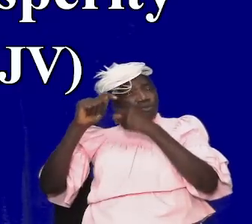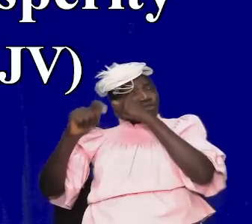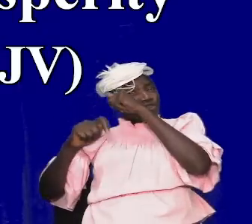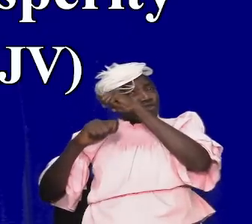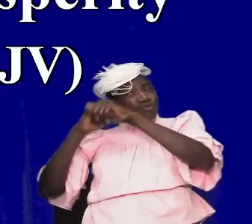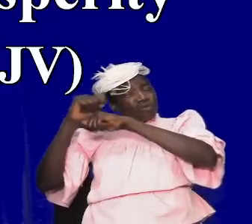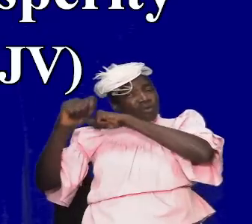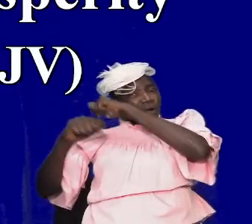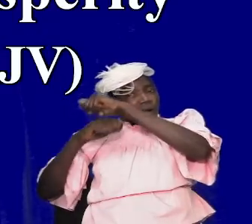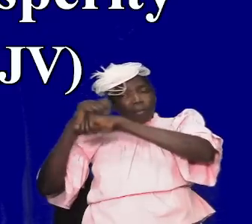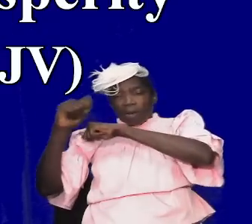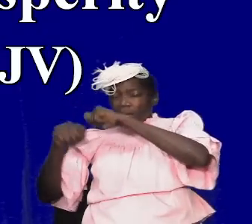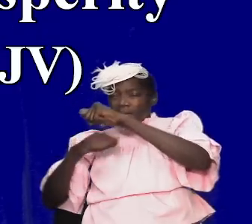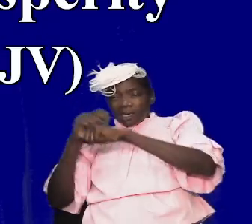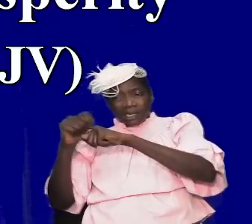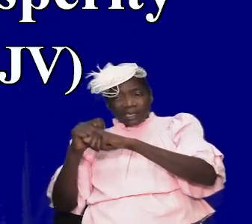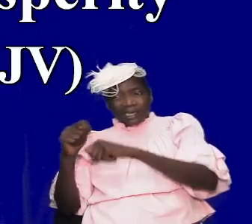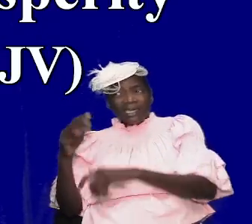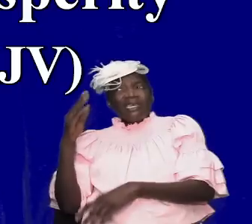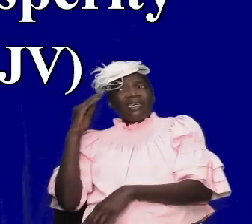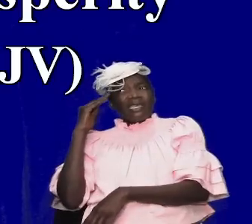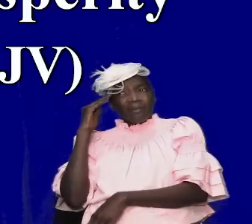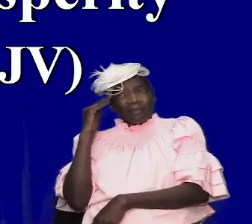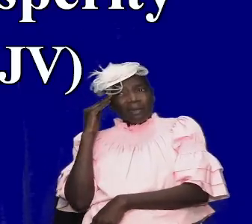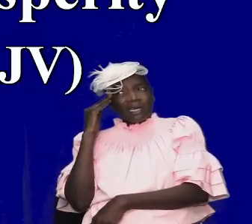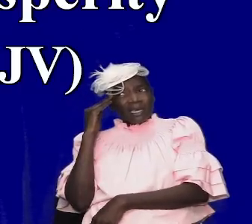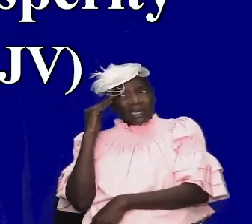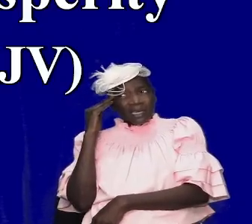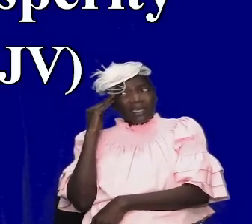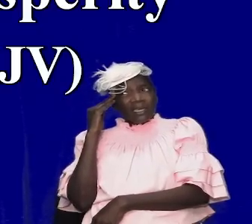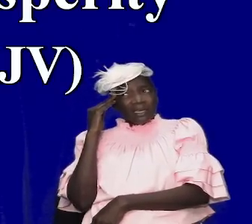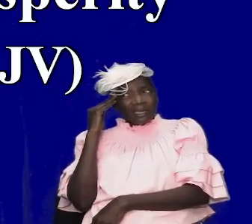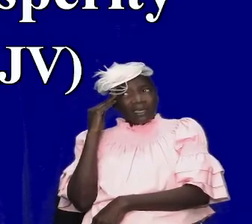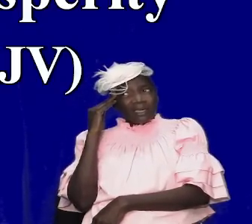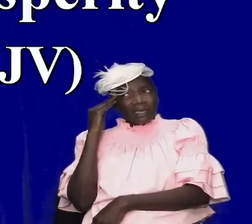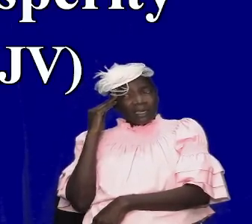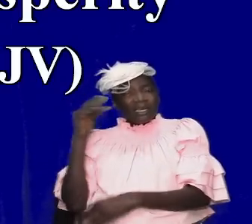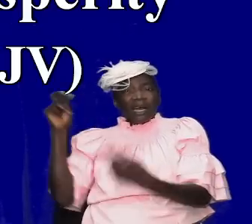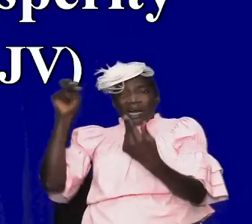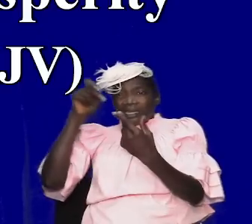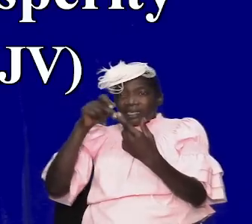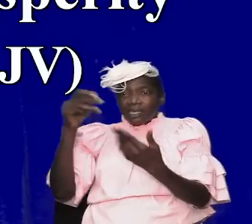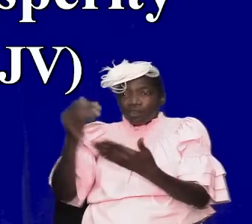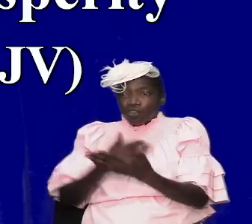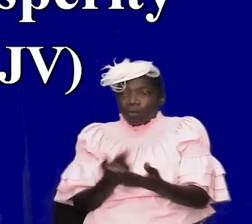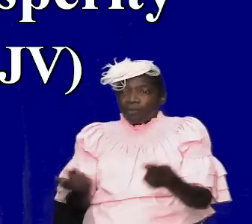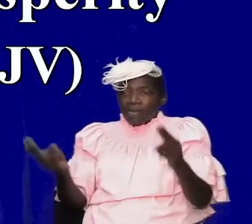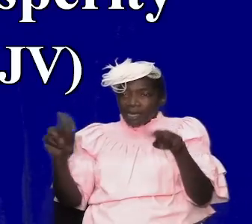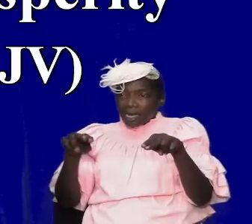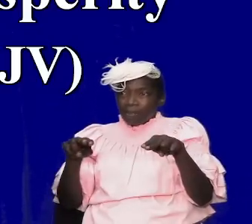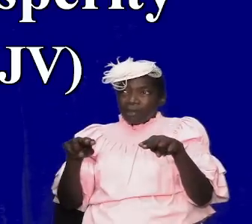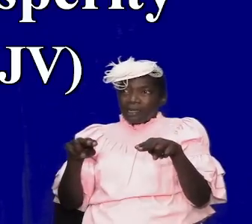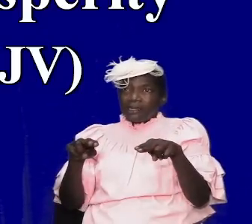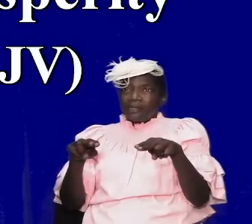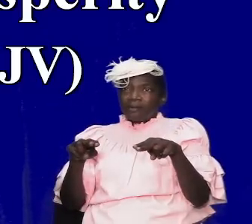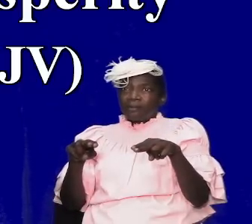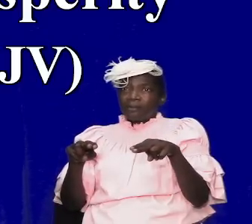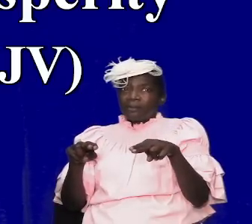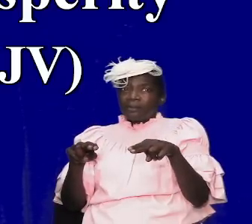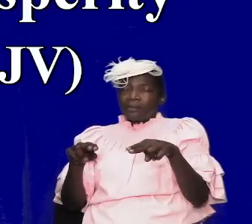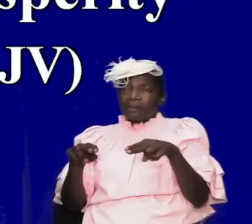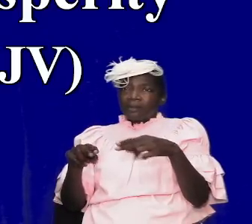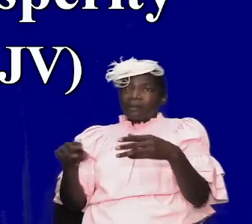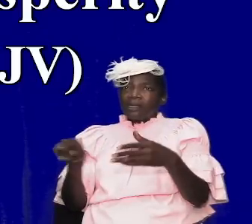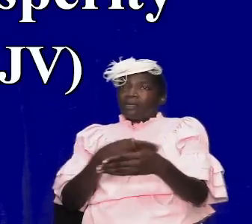had it you know in his mind and until something happened and then let us see what it says psalm